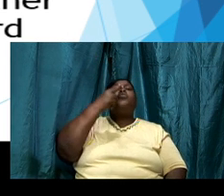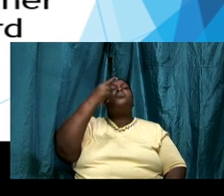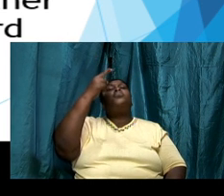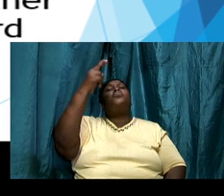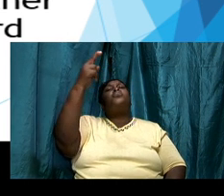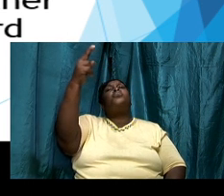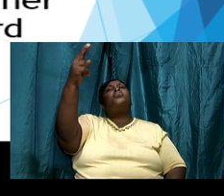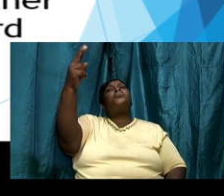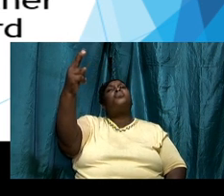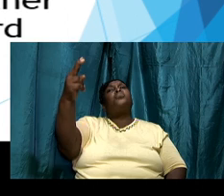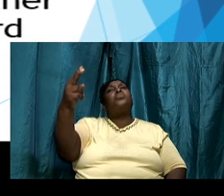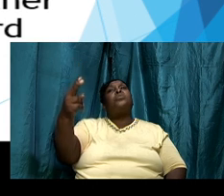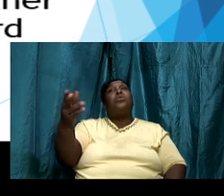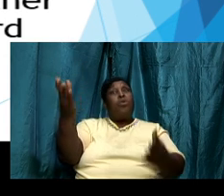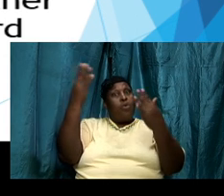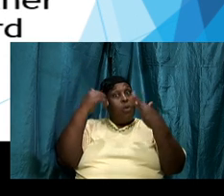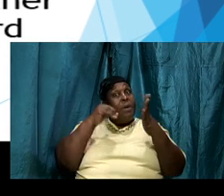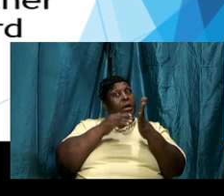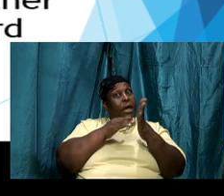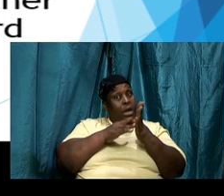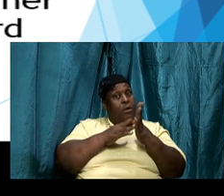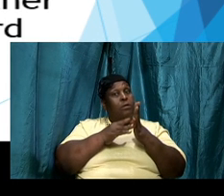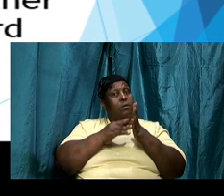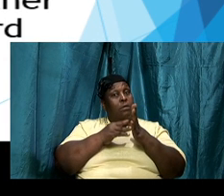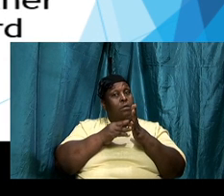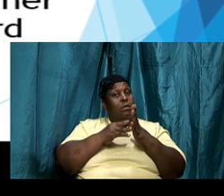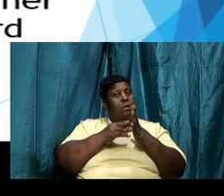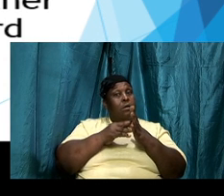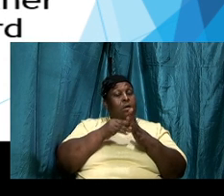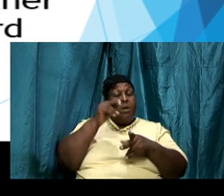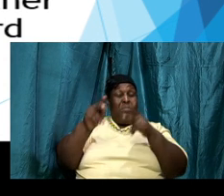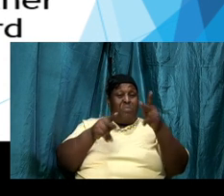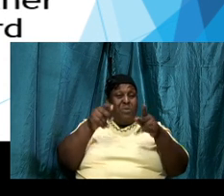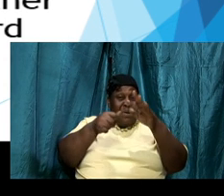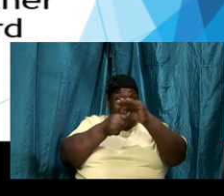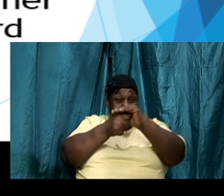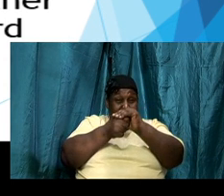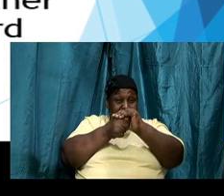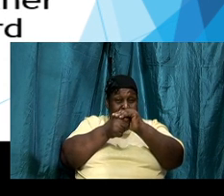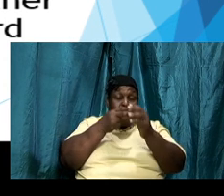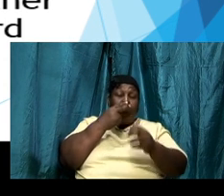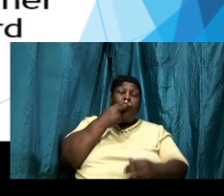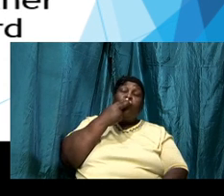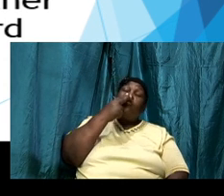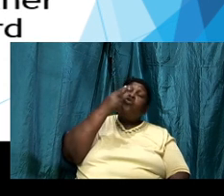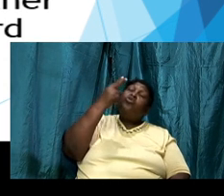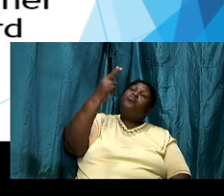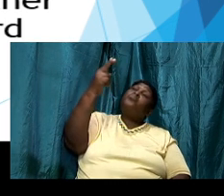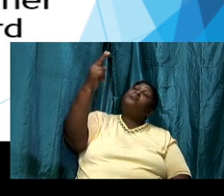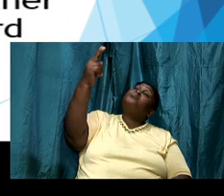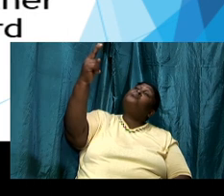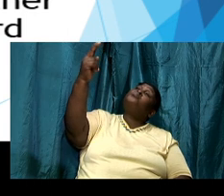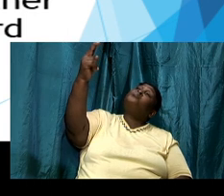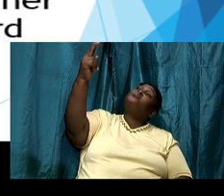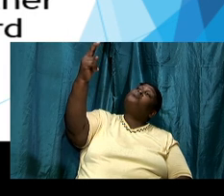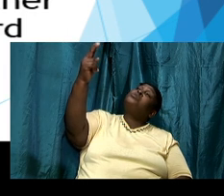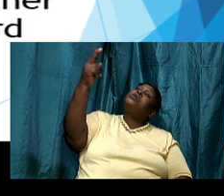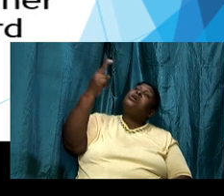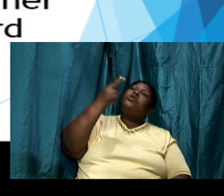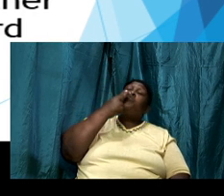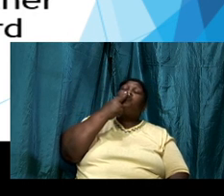cigarettes saints go off to the hills away from everybody so that they can do it quietly and hide and take a draft